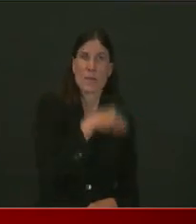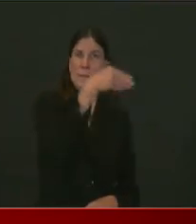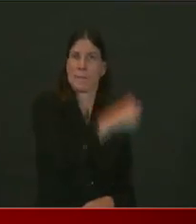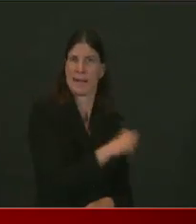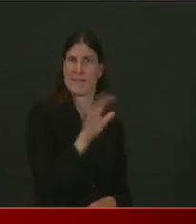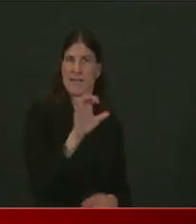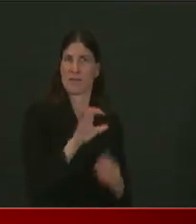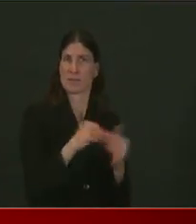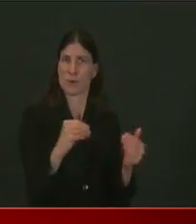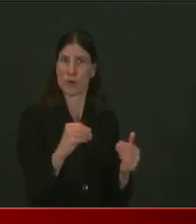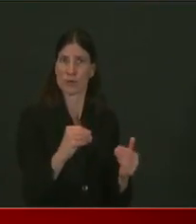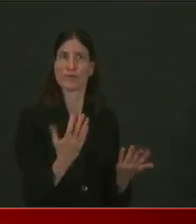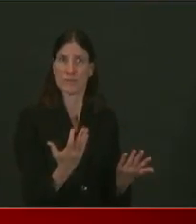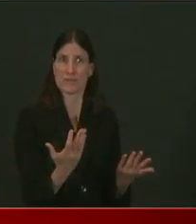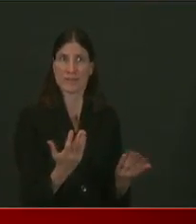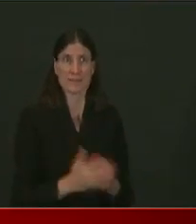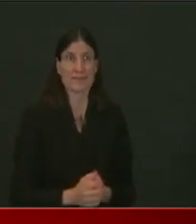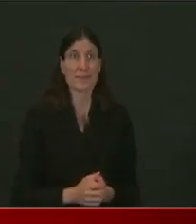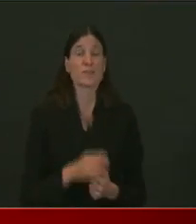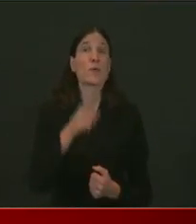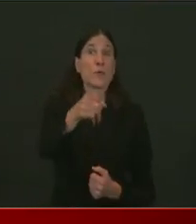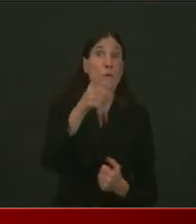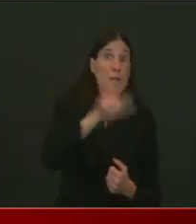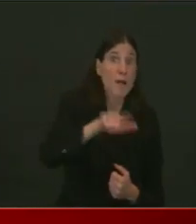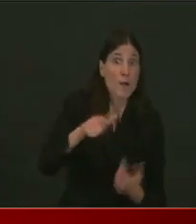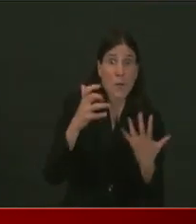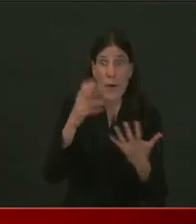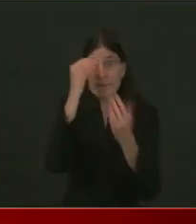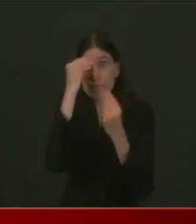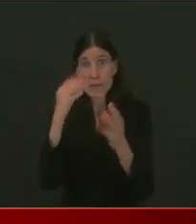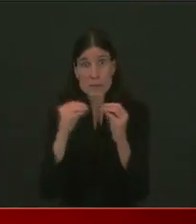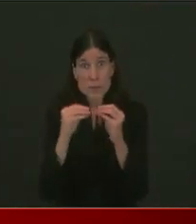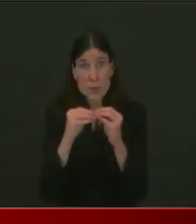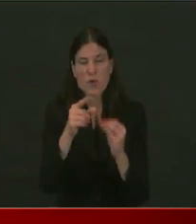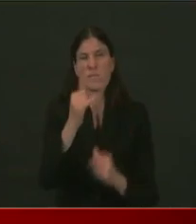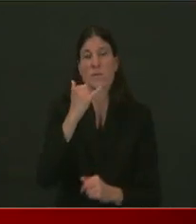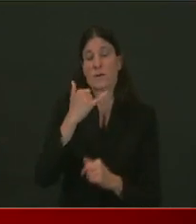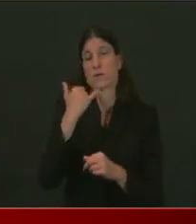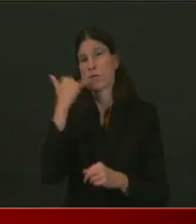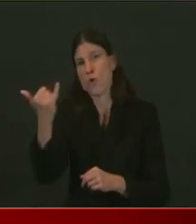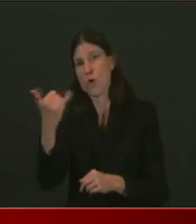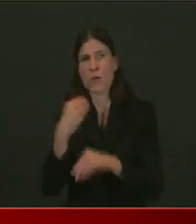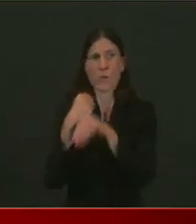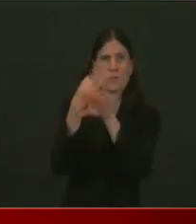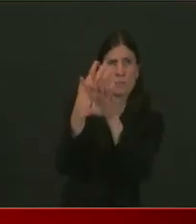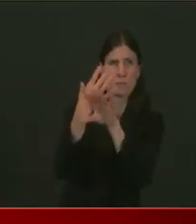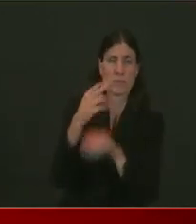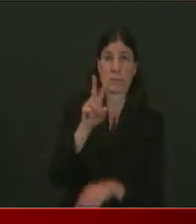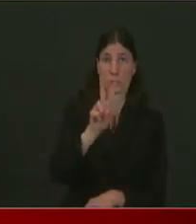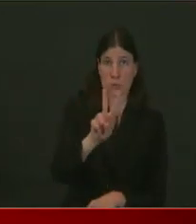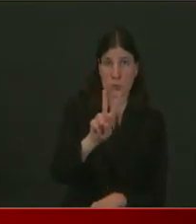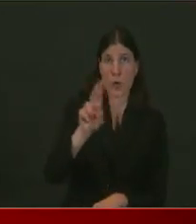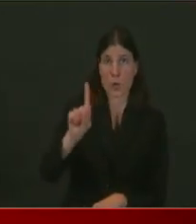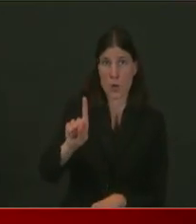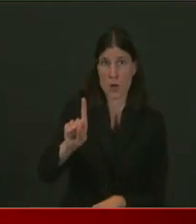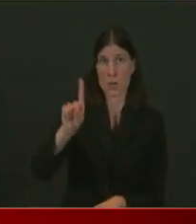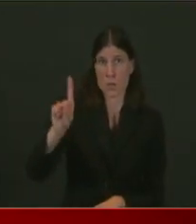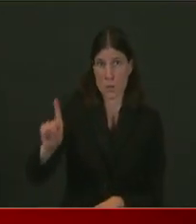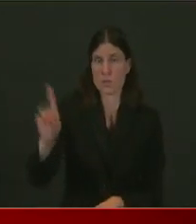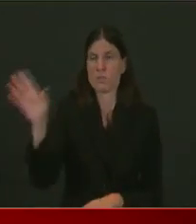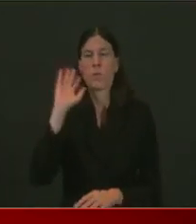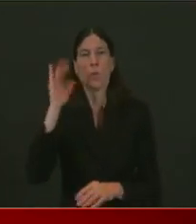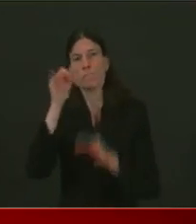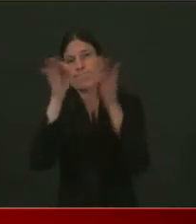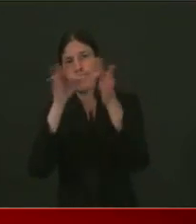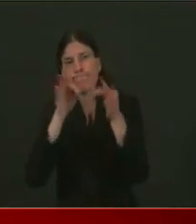the United Way 2-1-1 and you could get information. That's the quickest, easiest way to get information. Um, if